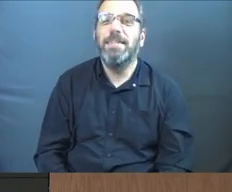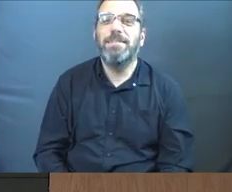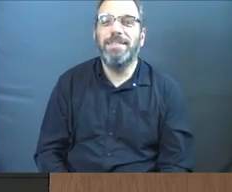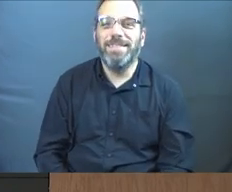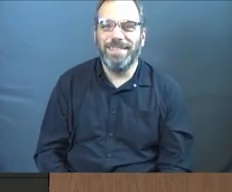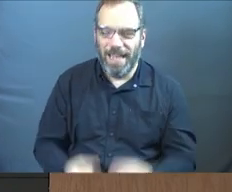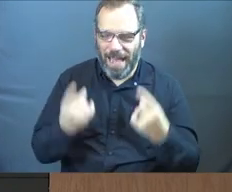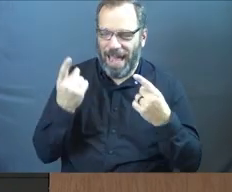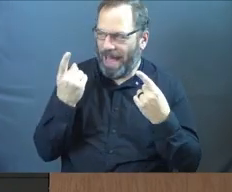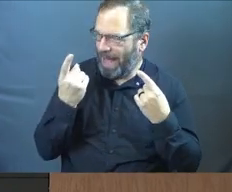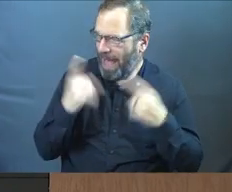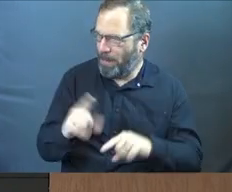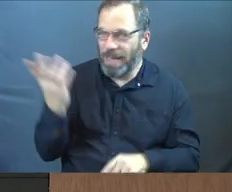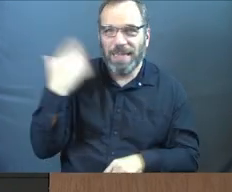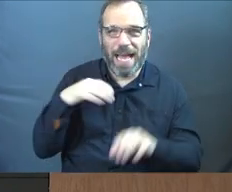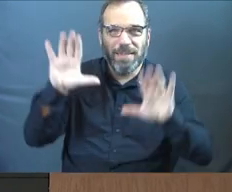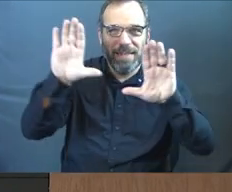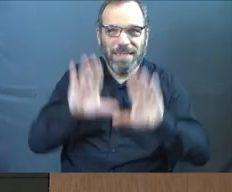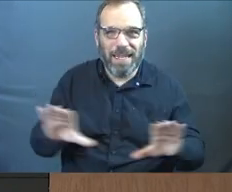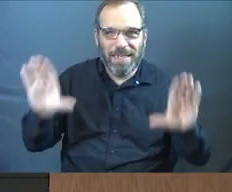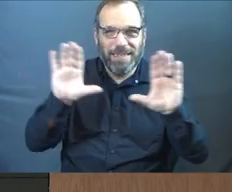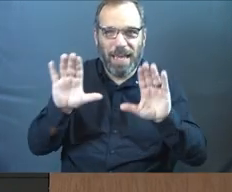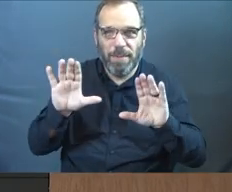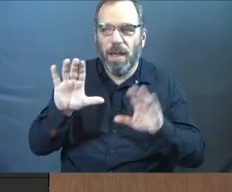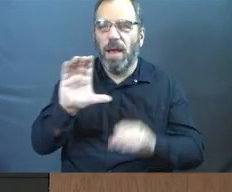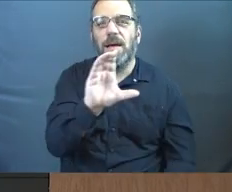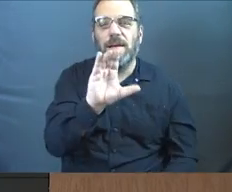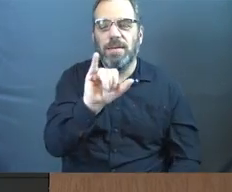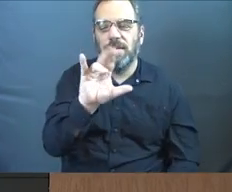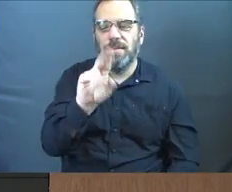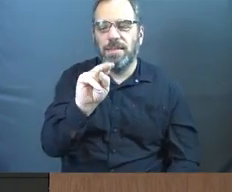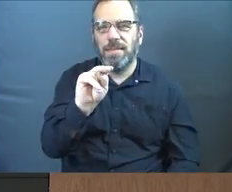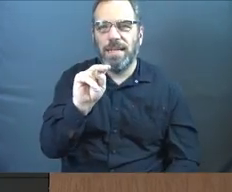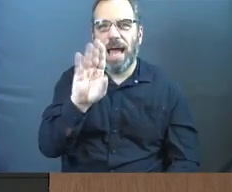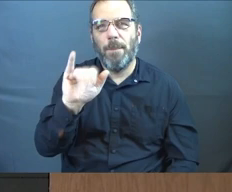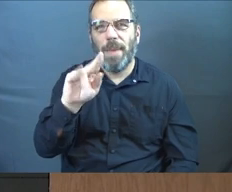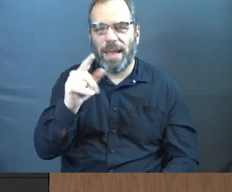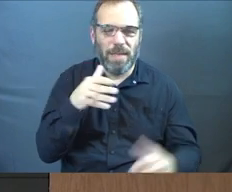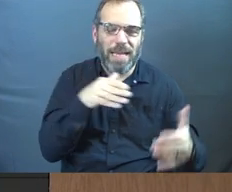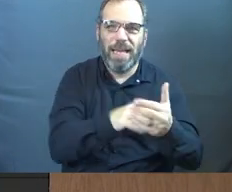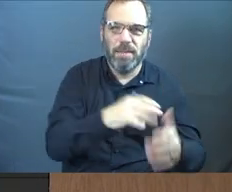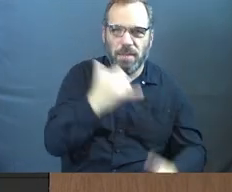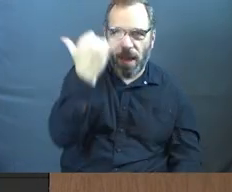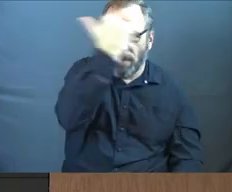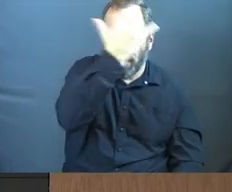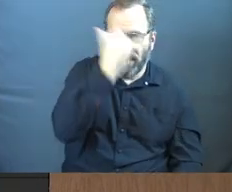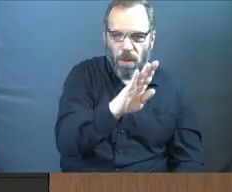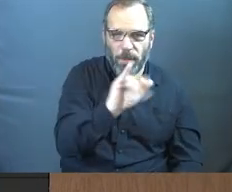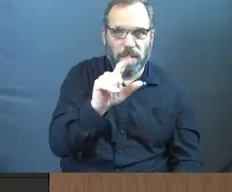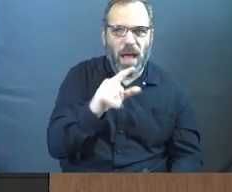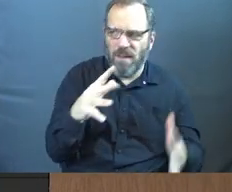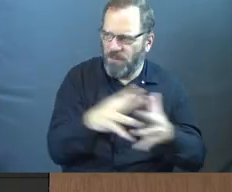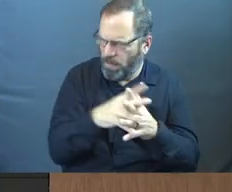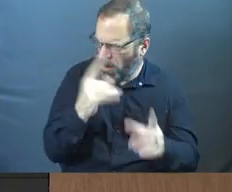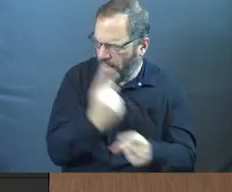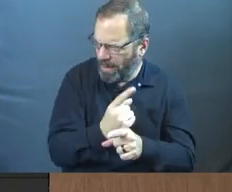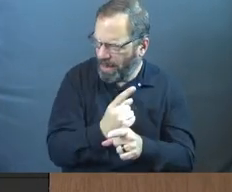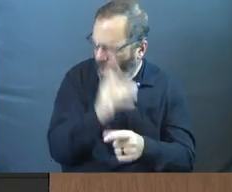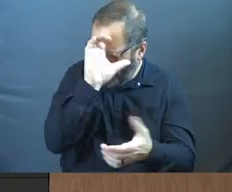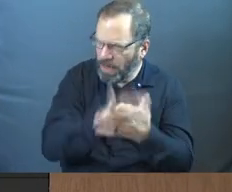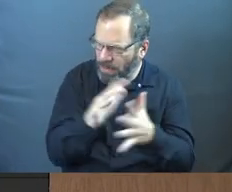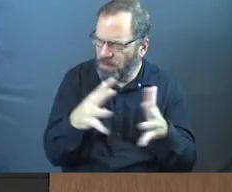This happened last Sunday. Cincinnati Bengals against the Buffalo Bills. This is football, I believe.